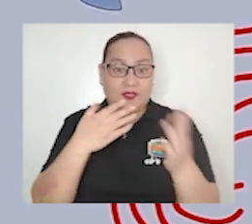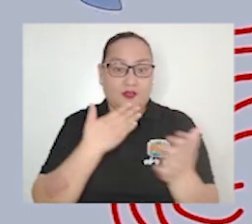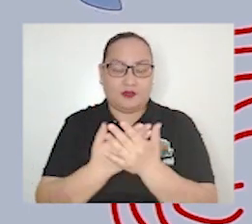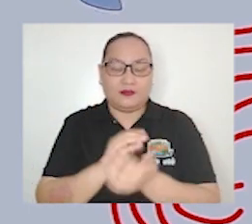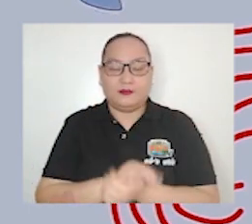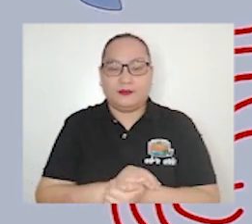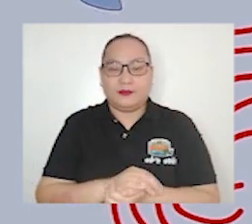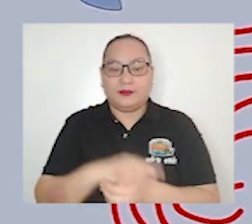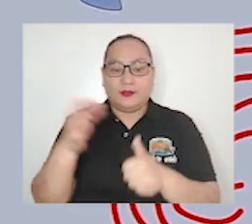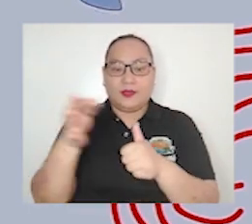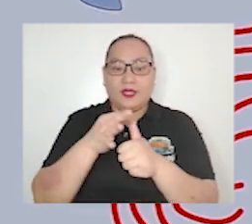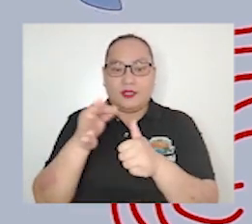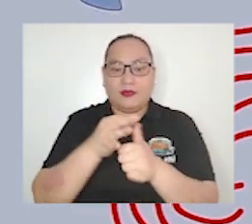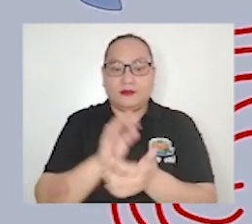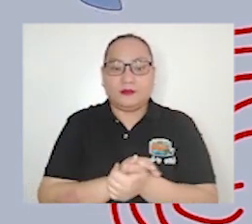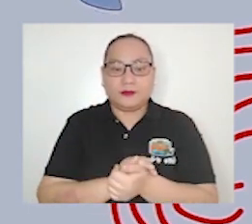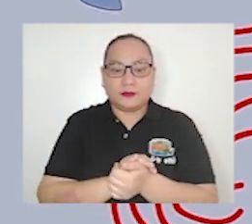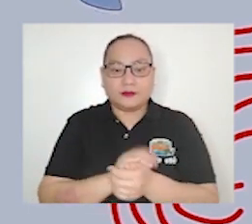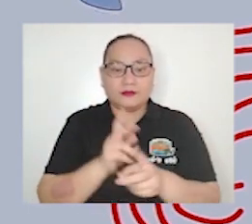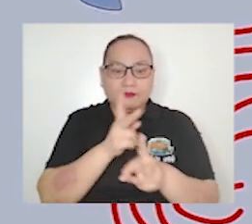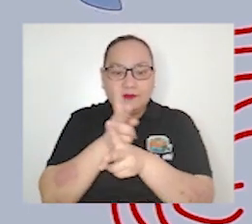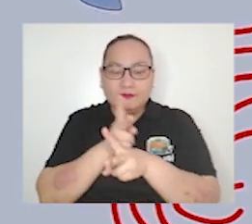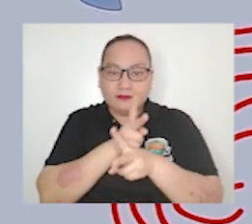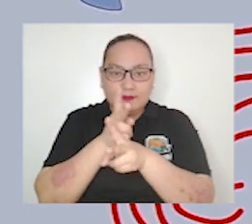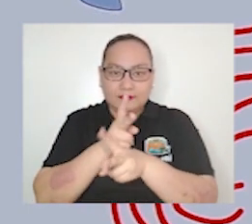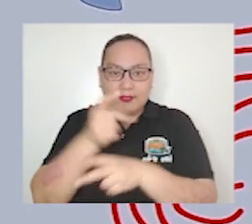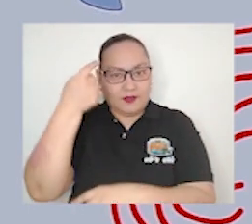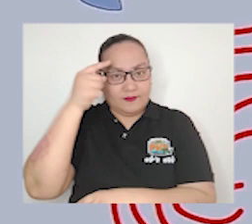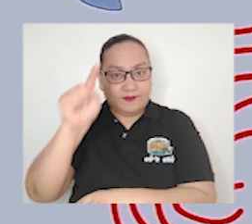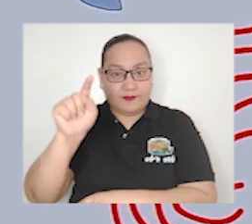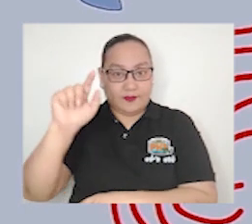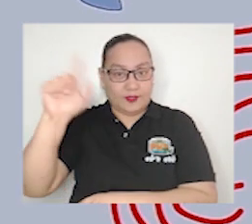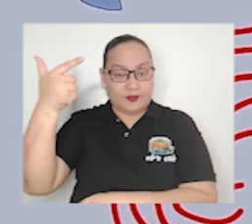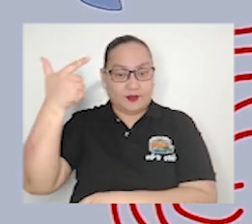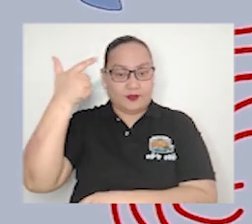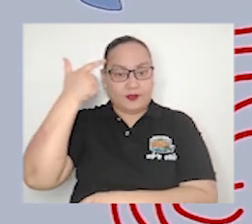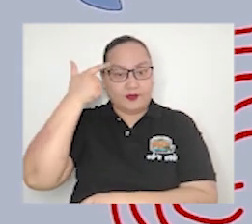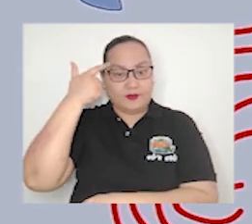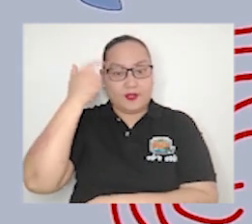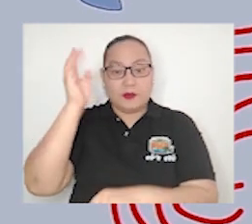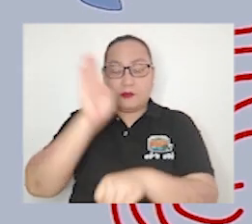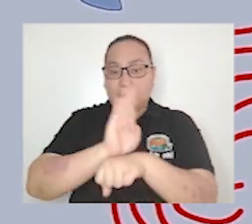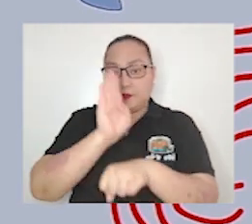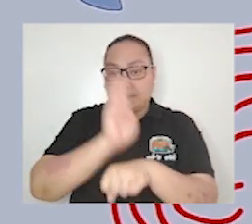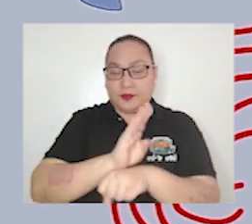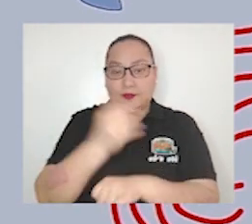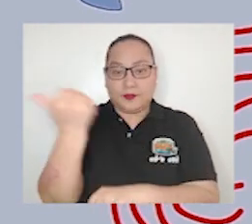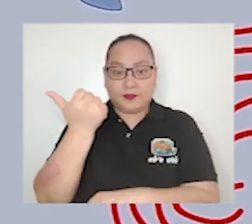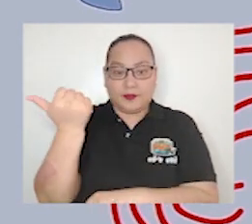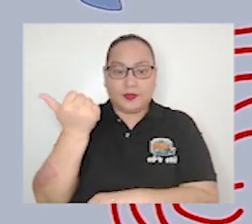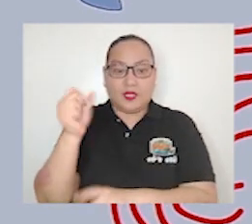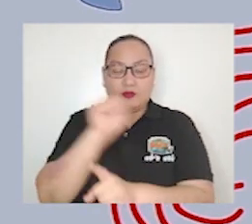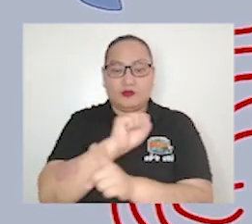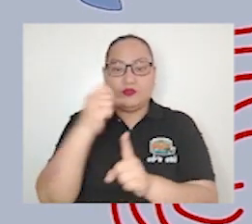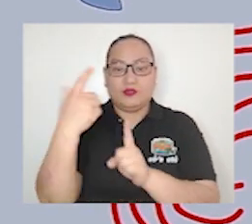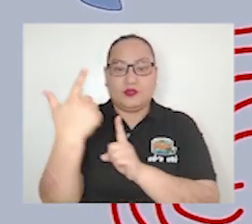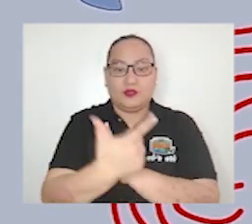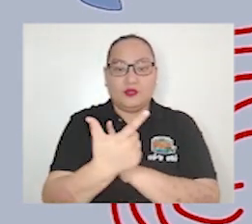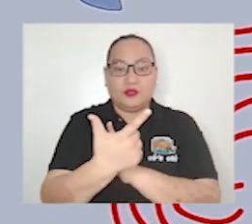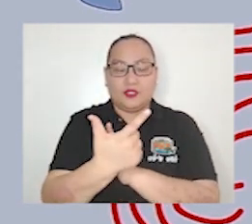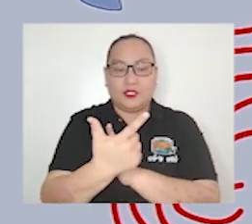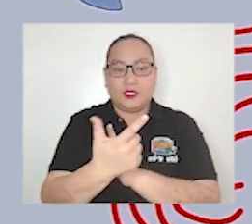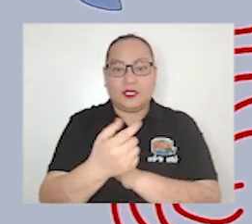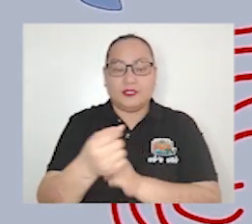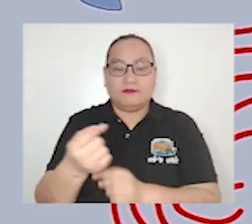Ninth They serve as watchdogs for government businesses and other social issues